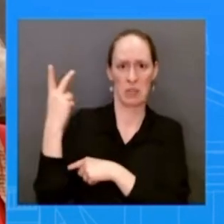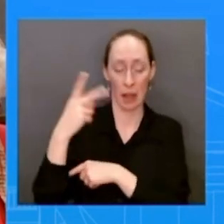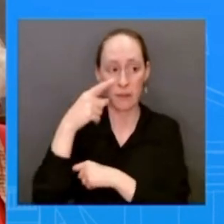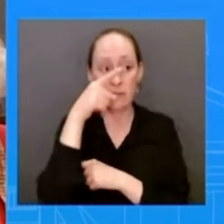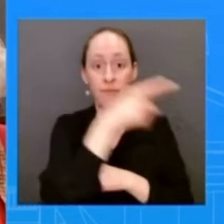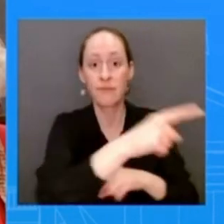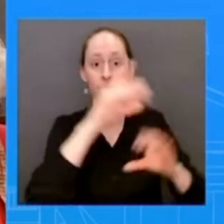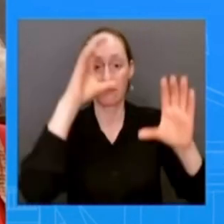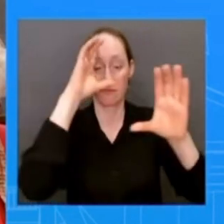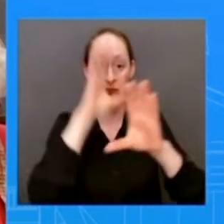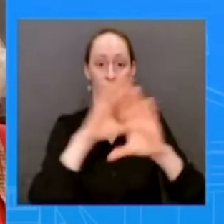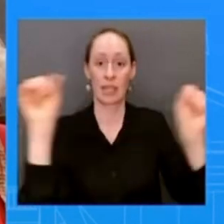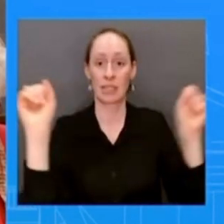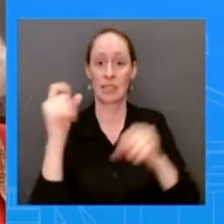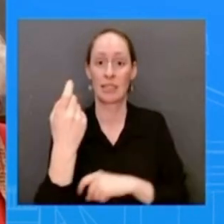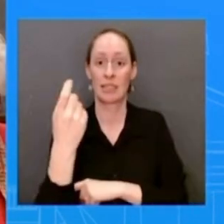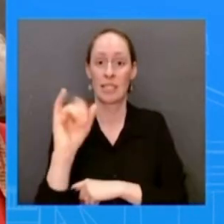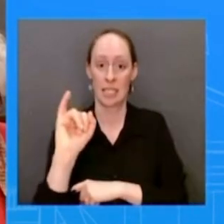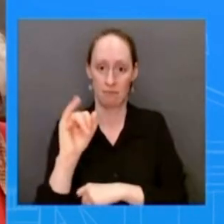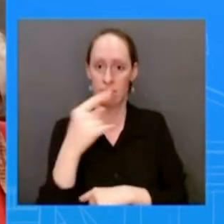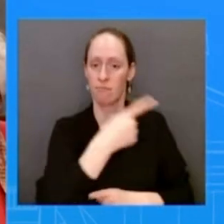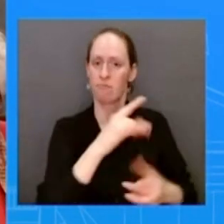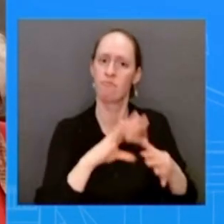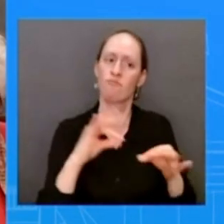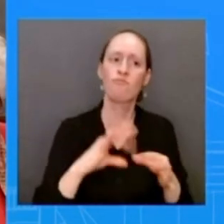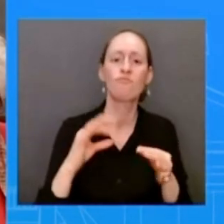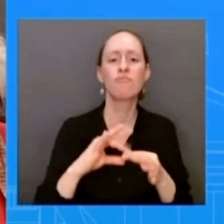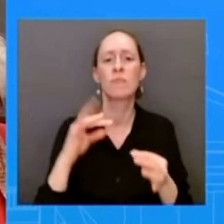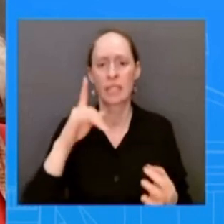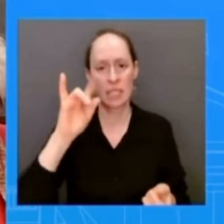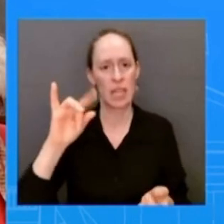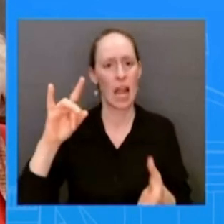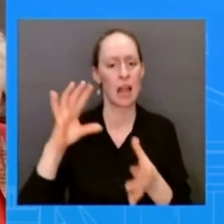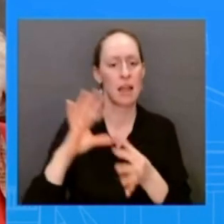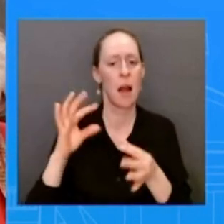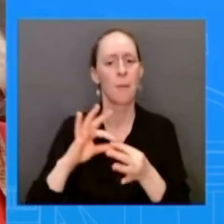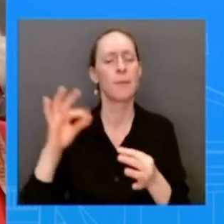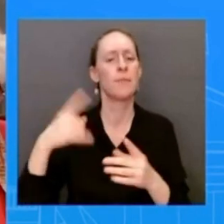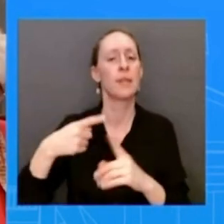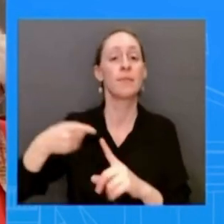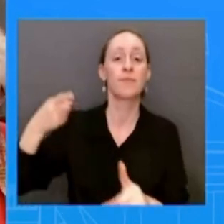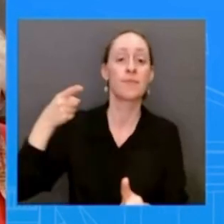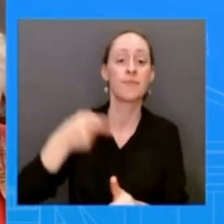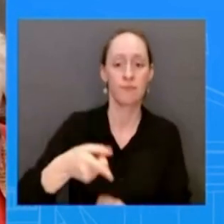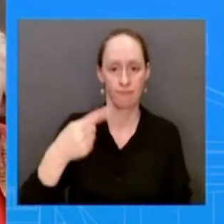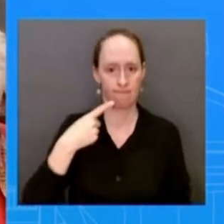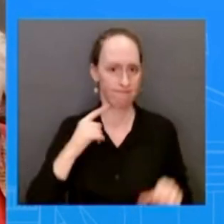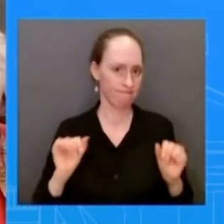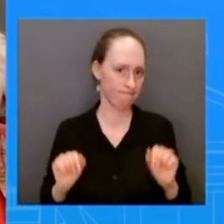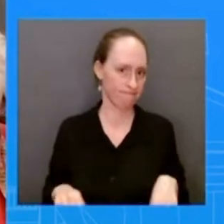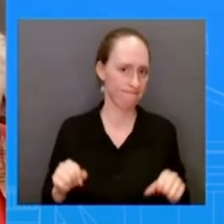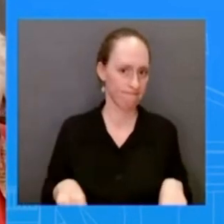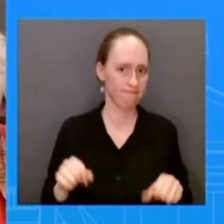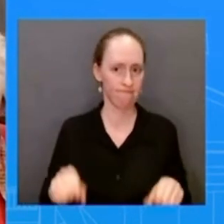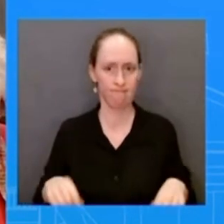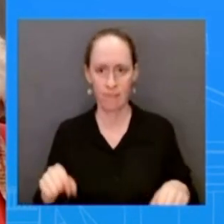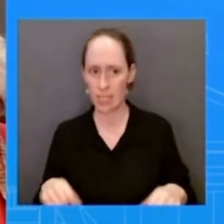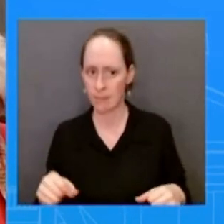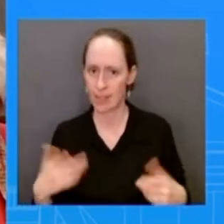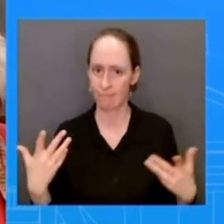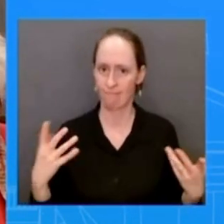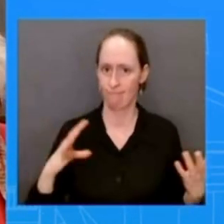foreign minister with very direct comments today warning of potential conflict and confrontation if the u.s continue to only quote wrong path i'm wondering